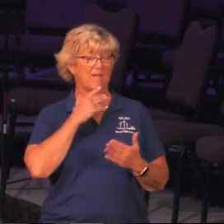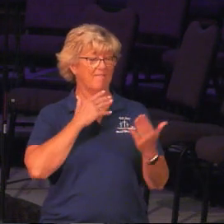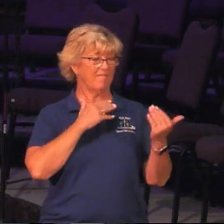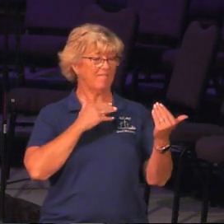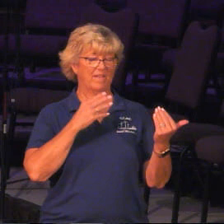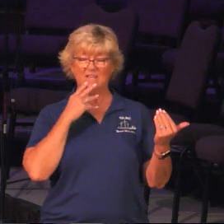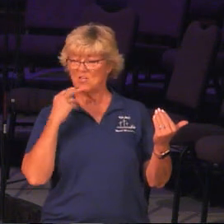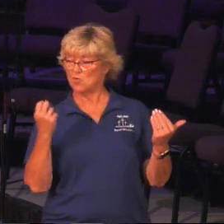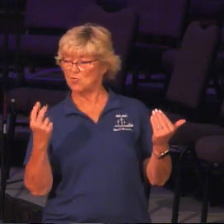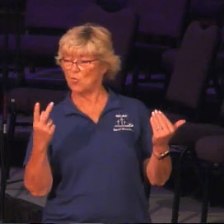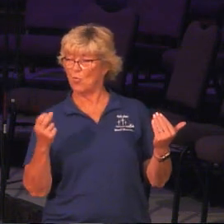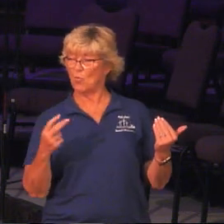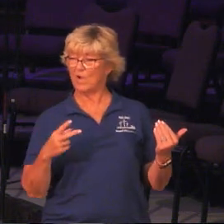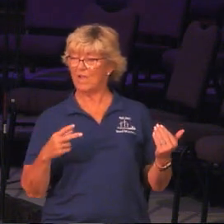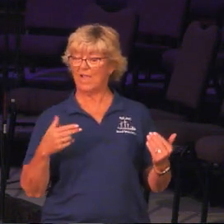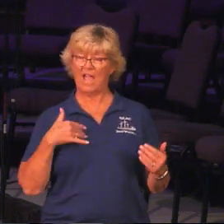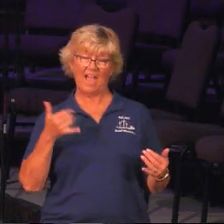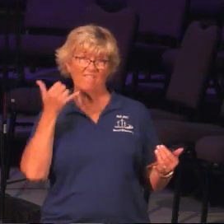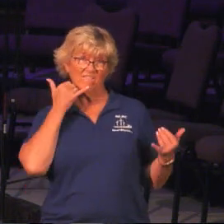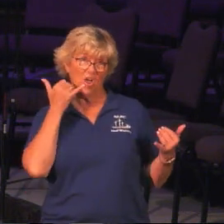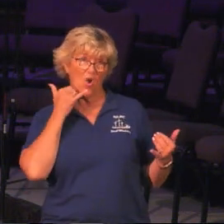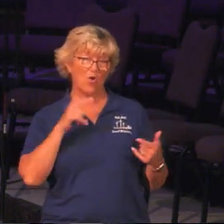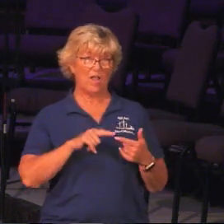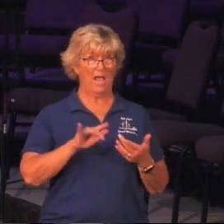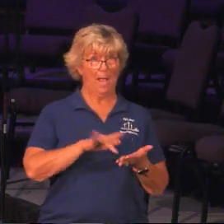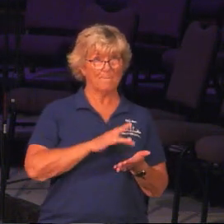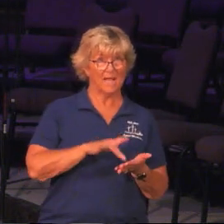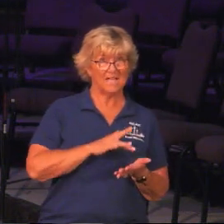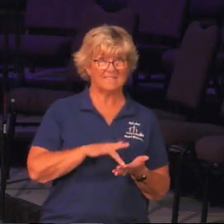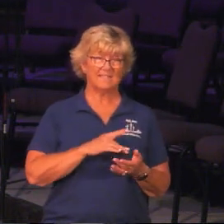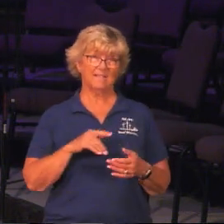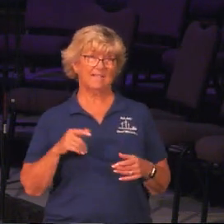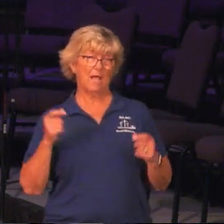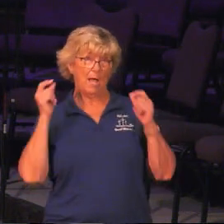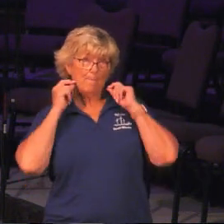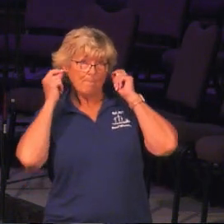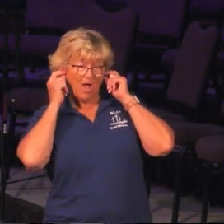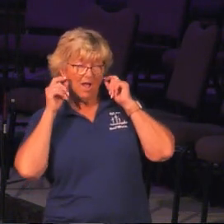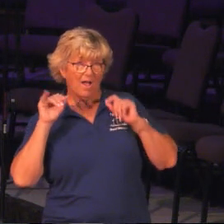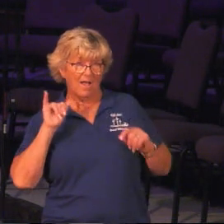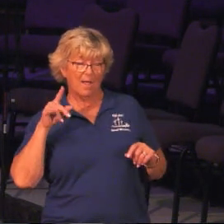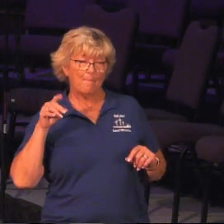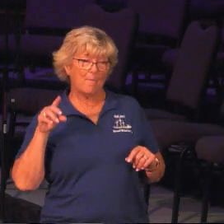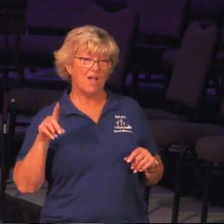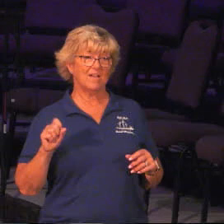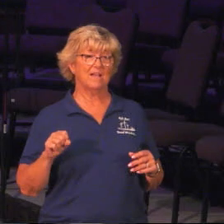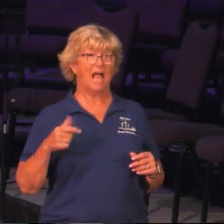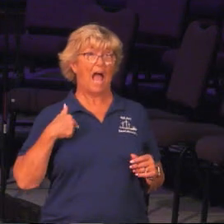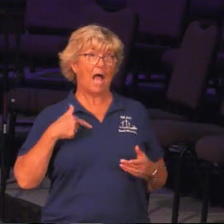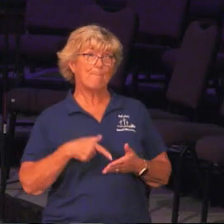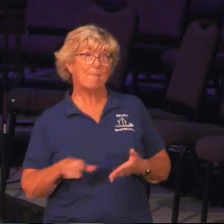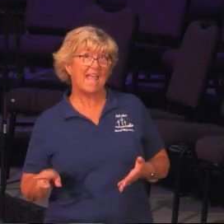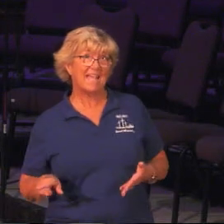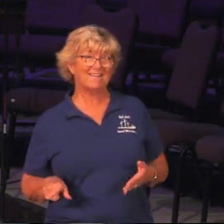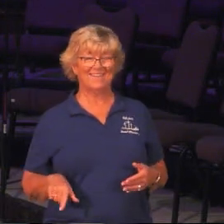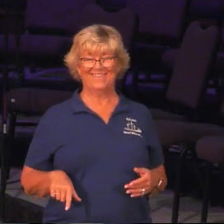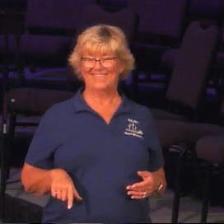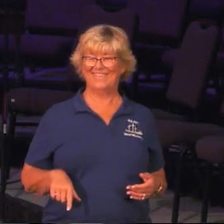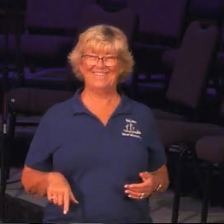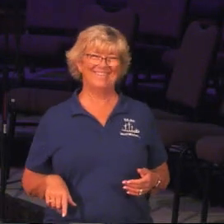12, and there are iPhones, iPads, iPods, you know, I paid, right? But